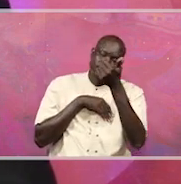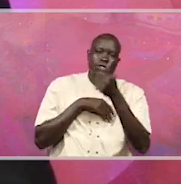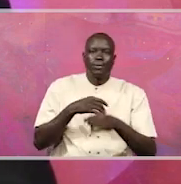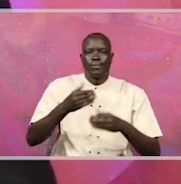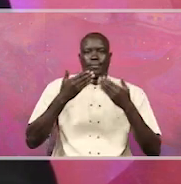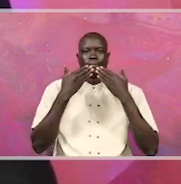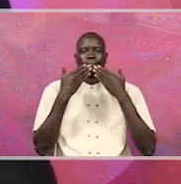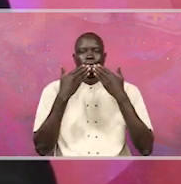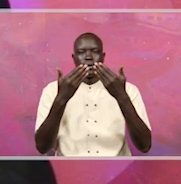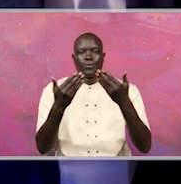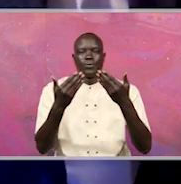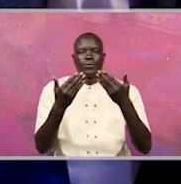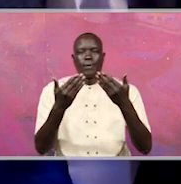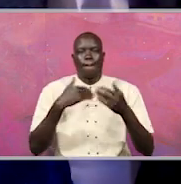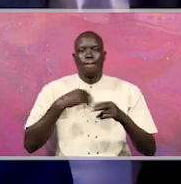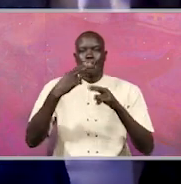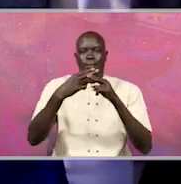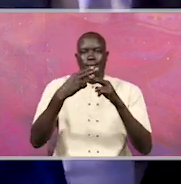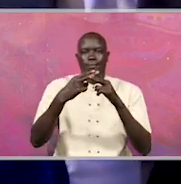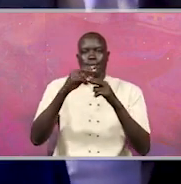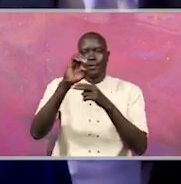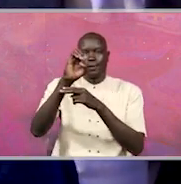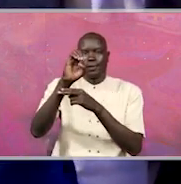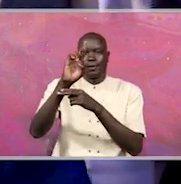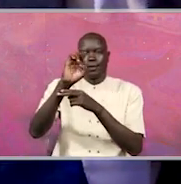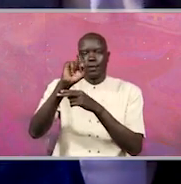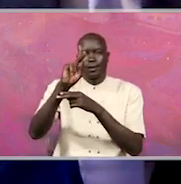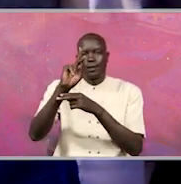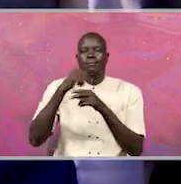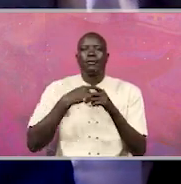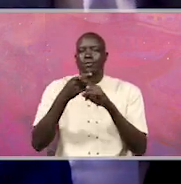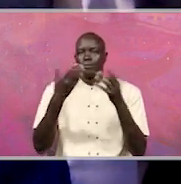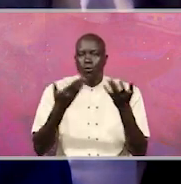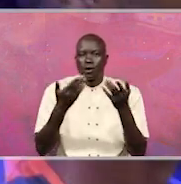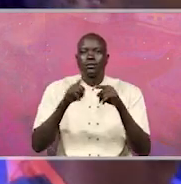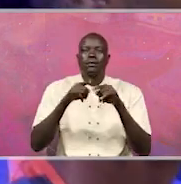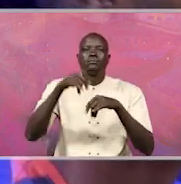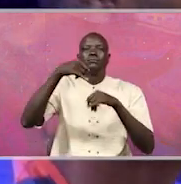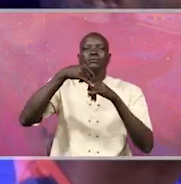Thank you. My name is Eric Kwizera. I come from Kisoro.